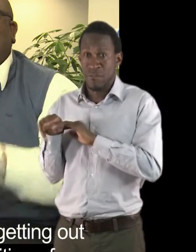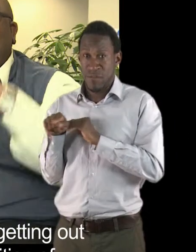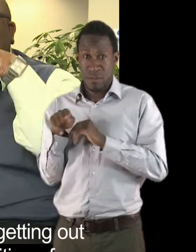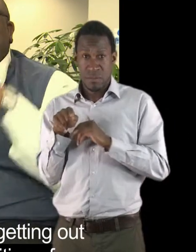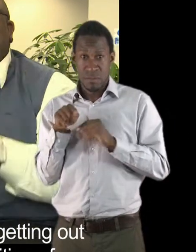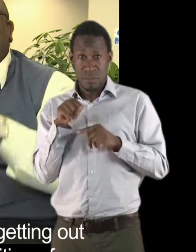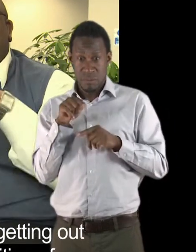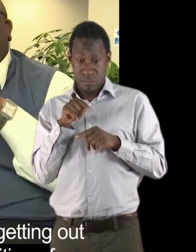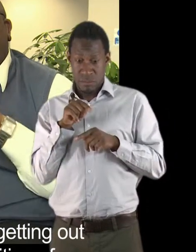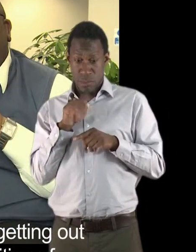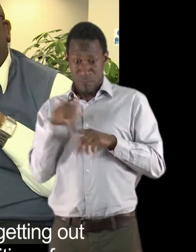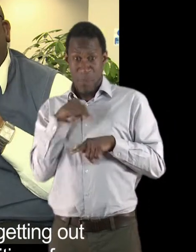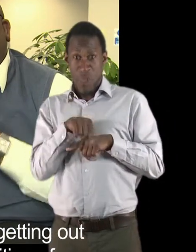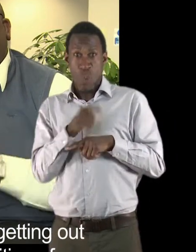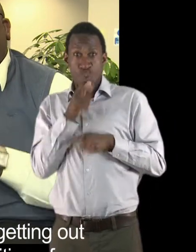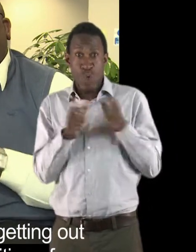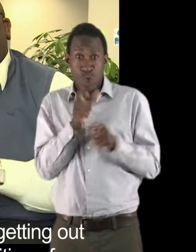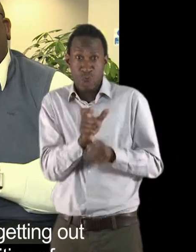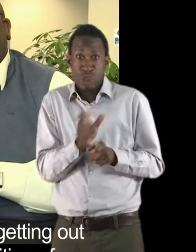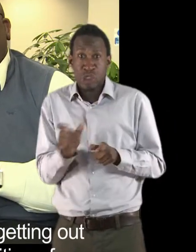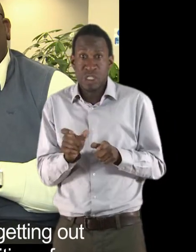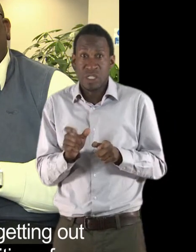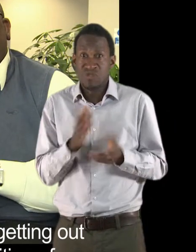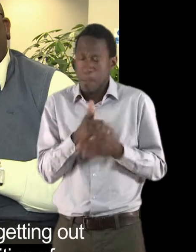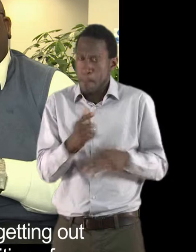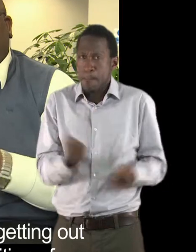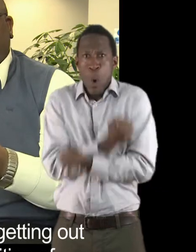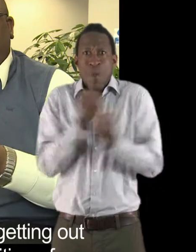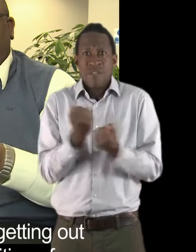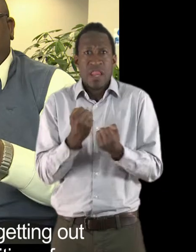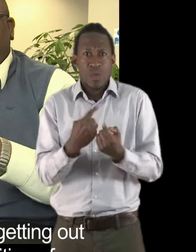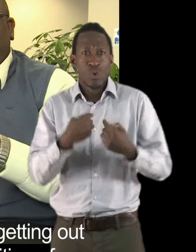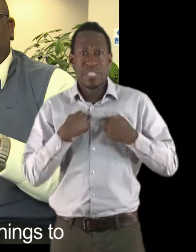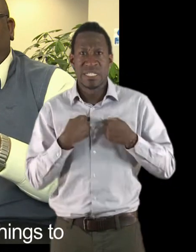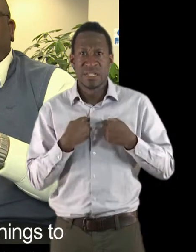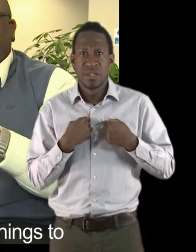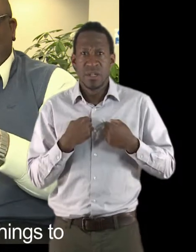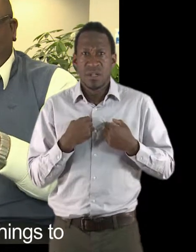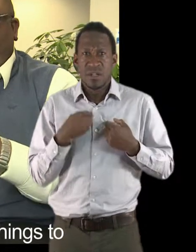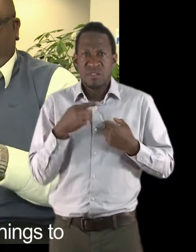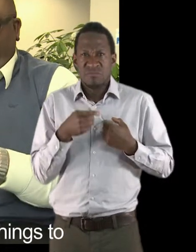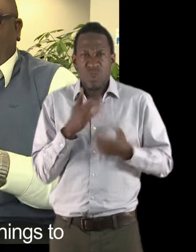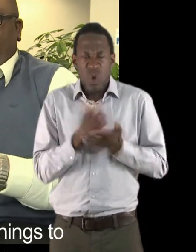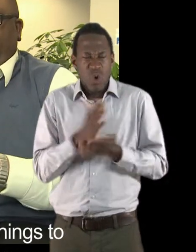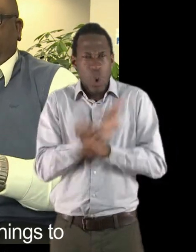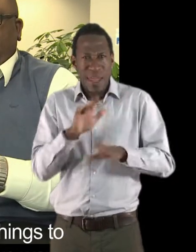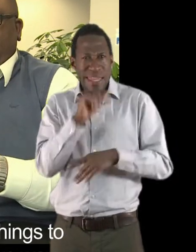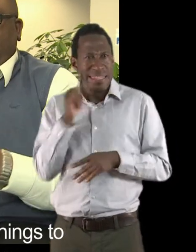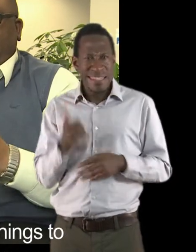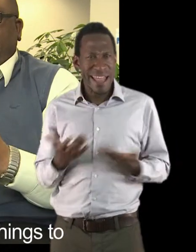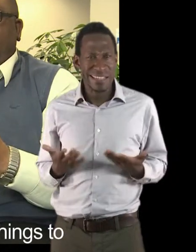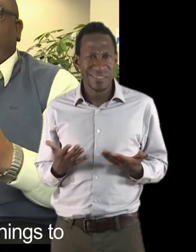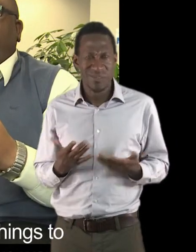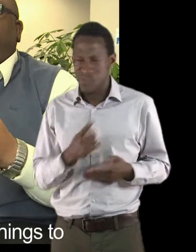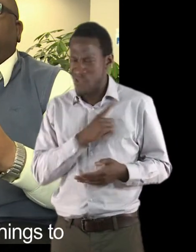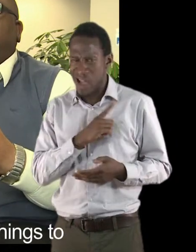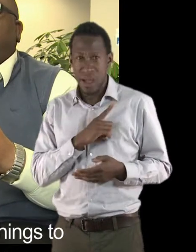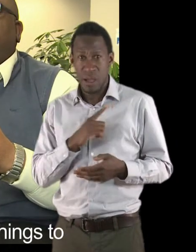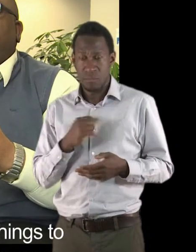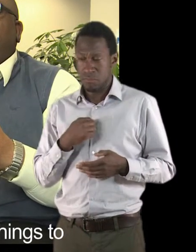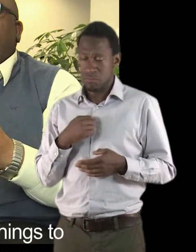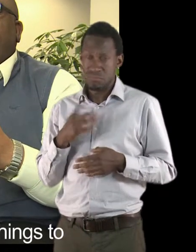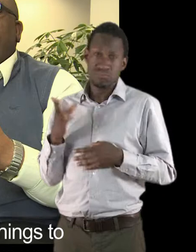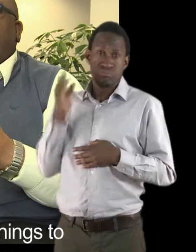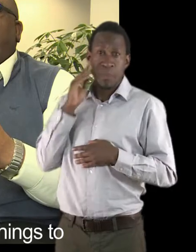about was getting out of that uncomfortable position of words had real powerful things to me but it